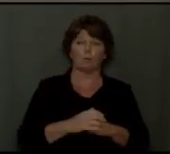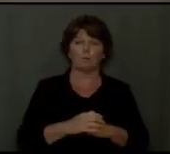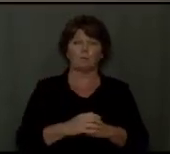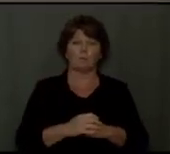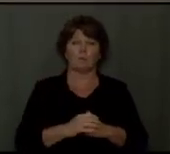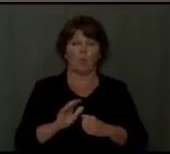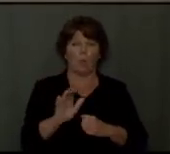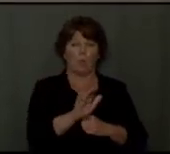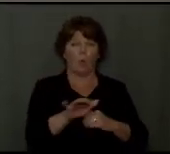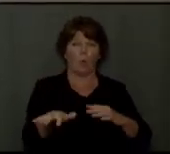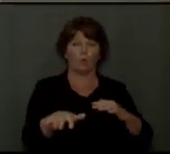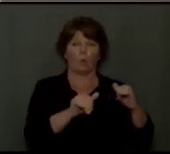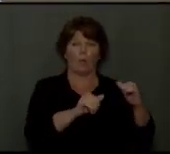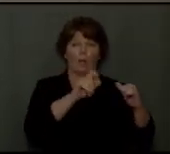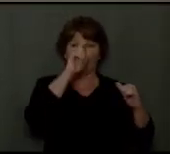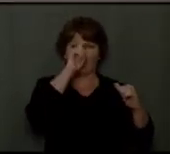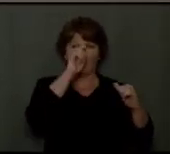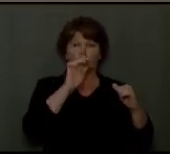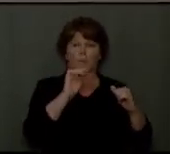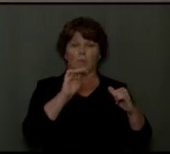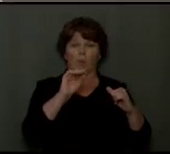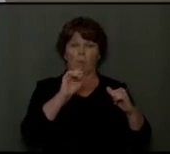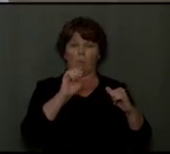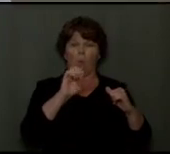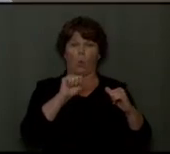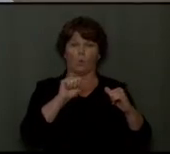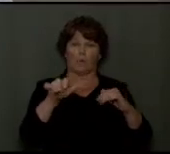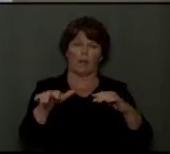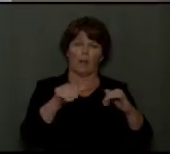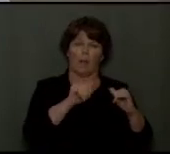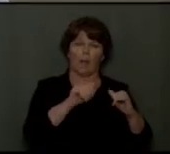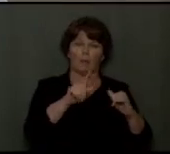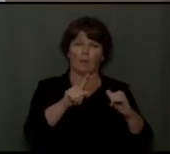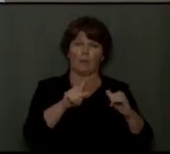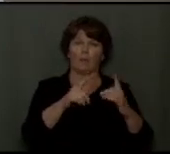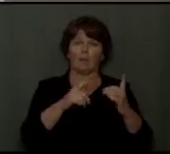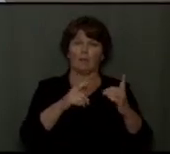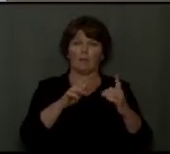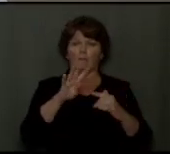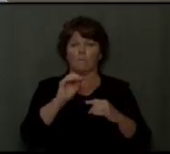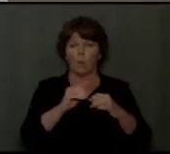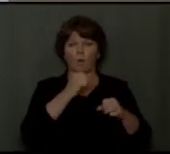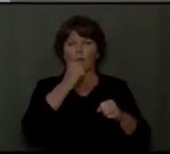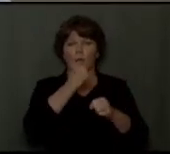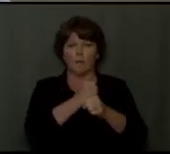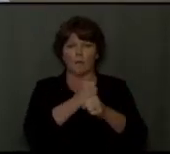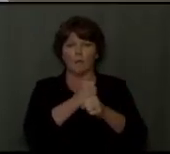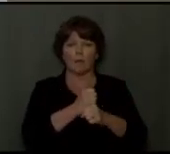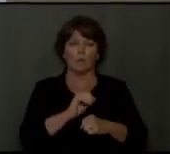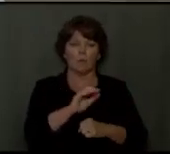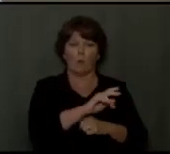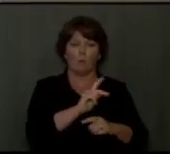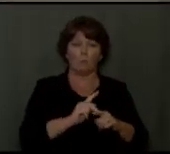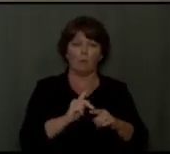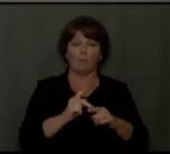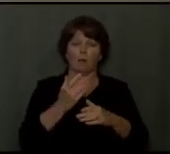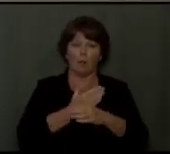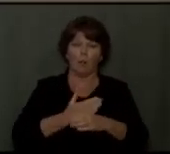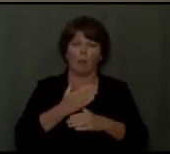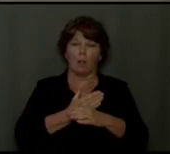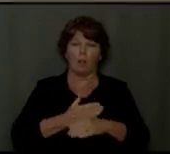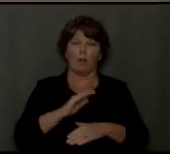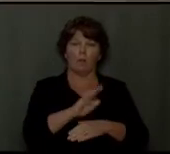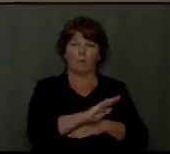those who left Egypt, led by Moses? And with whom was he provoked for forty years? Was it not with those who